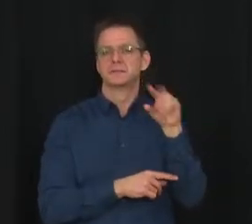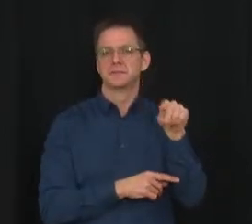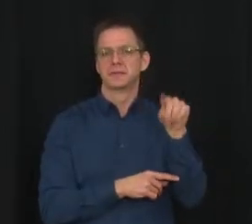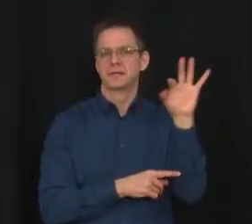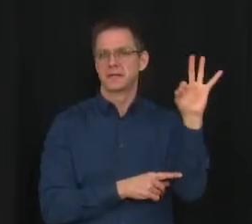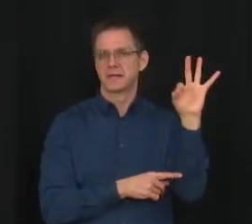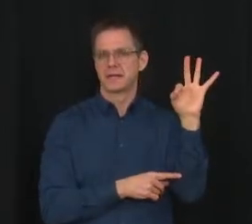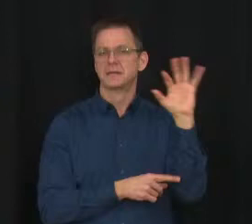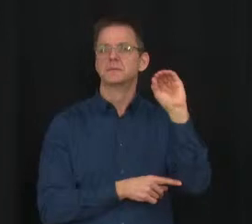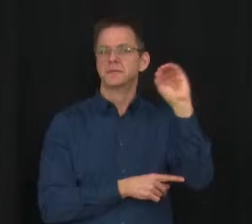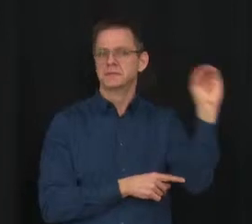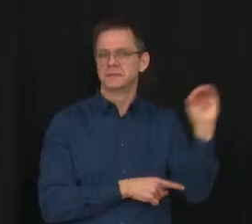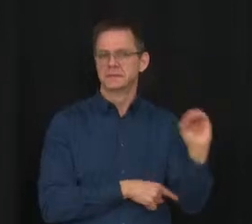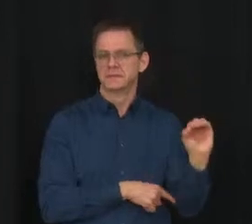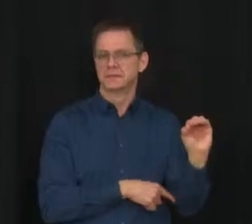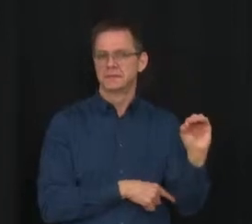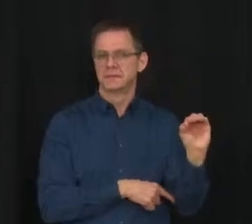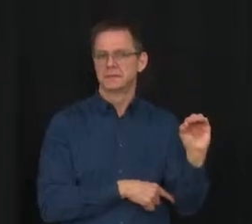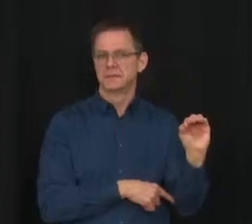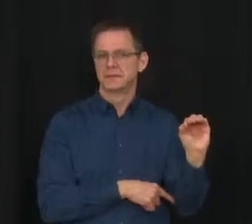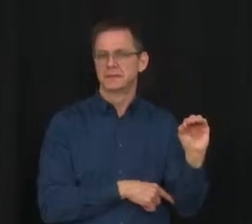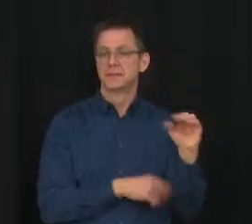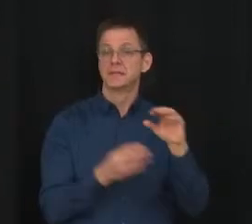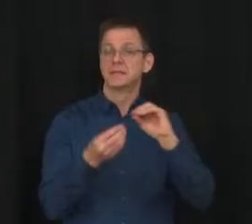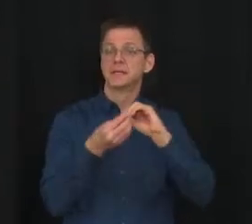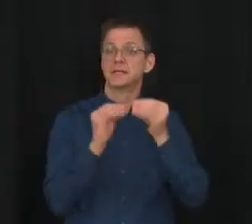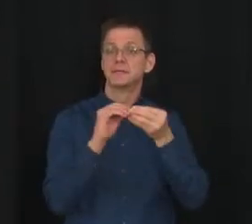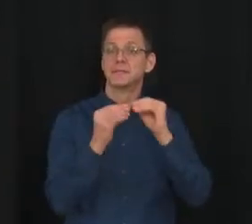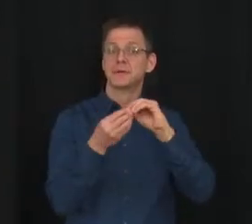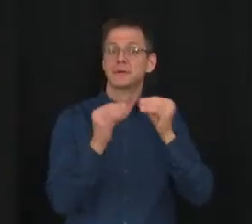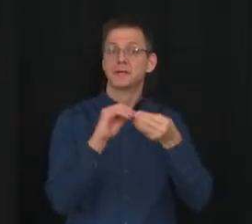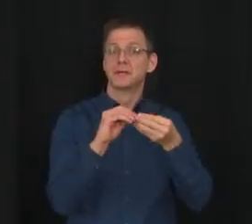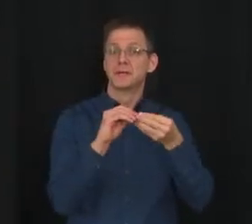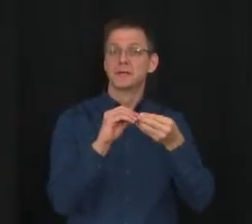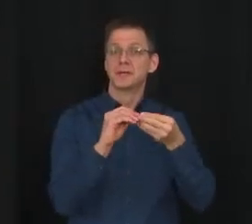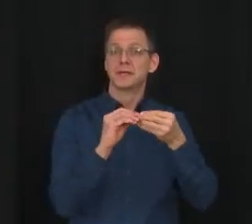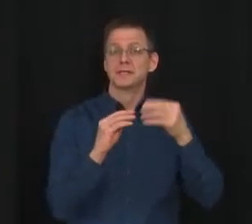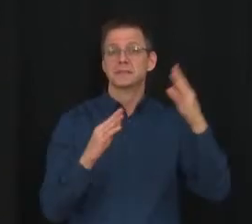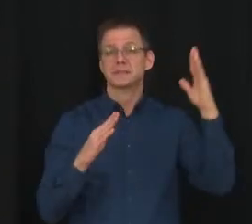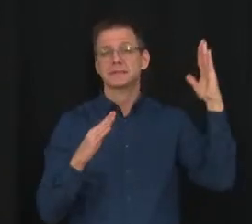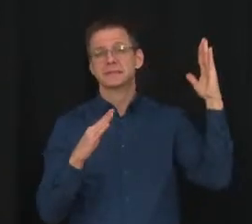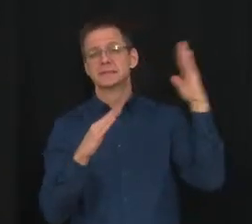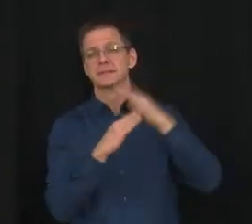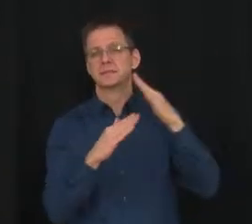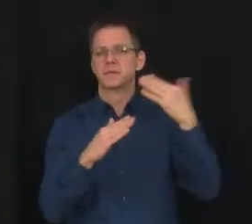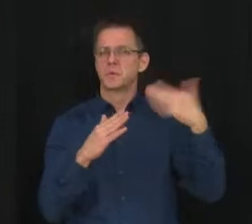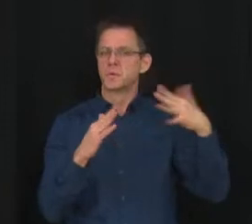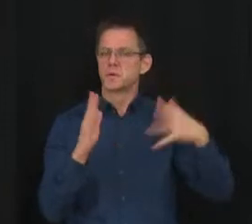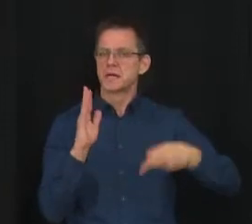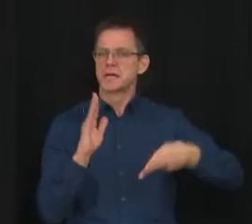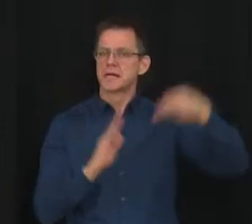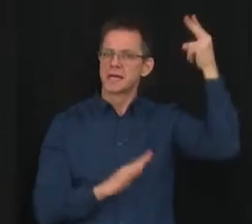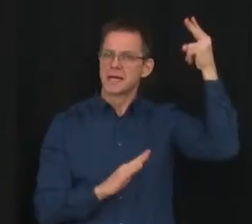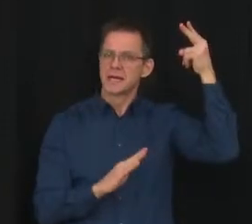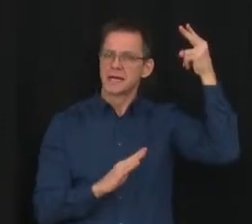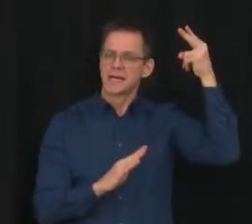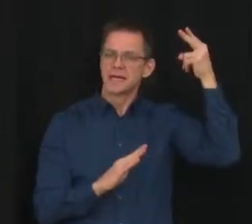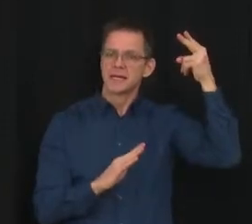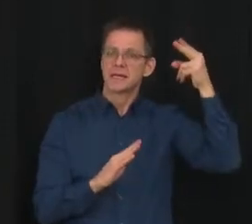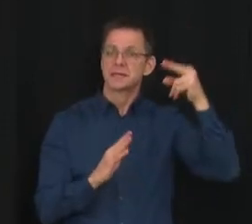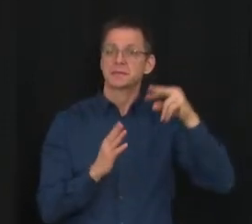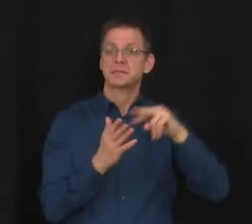Both of these numbers bring us to new record daily highs, underlining the impact of this wave. There are currently